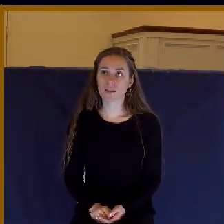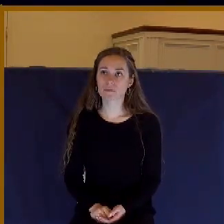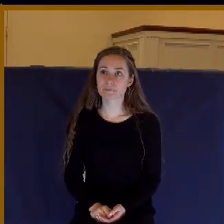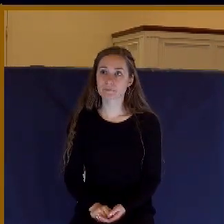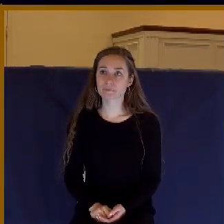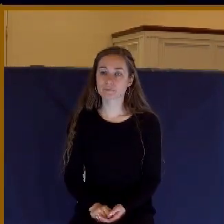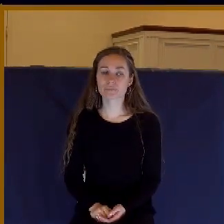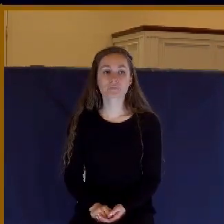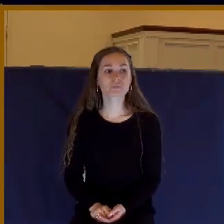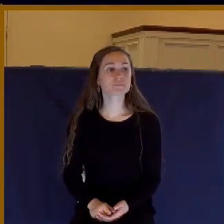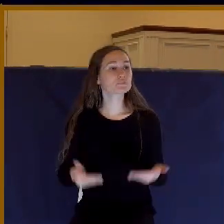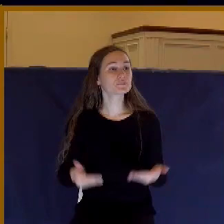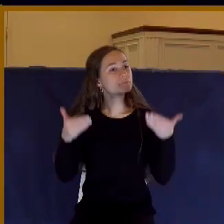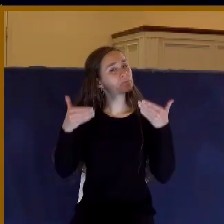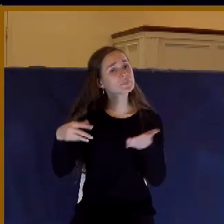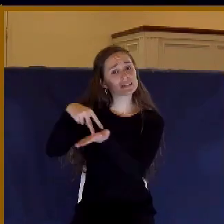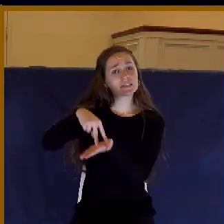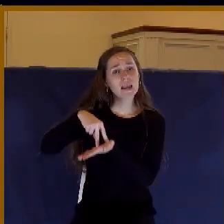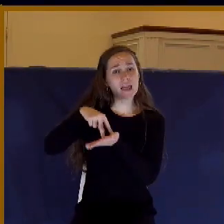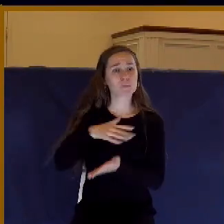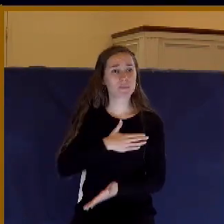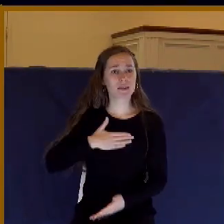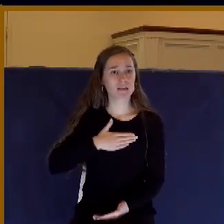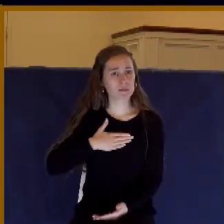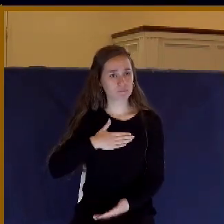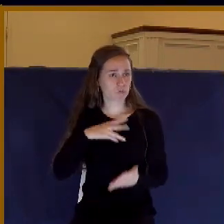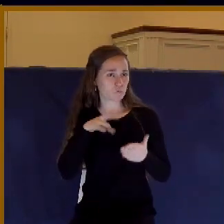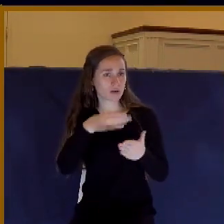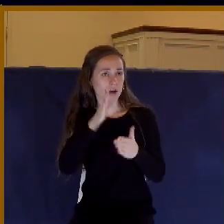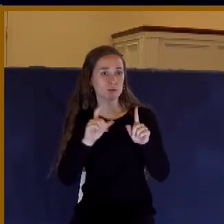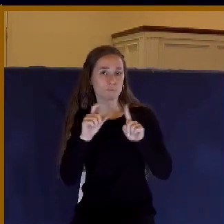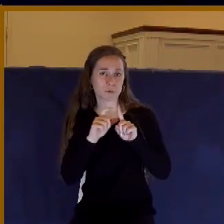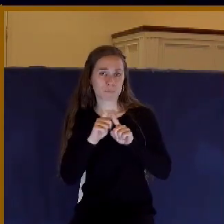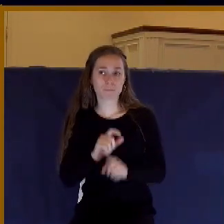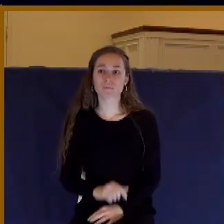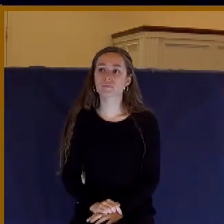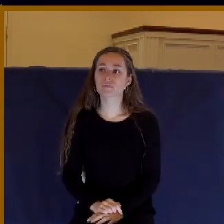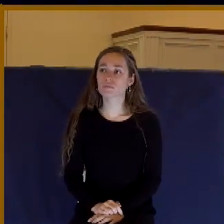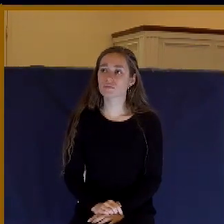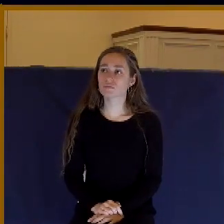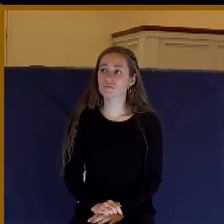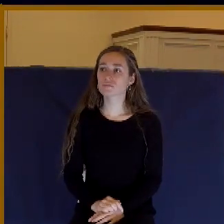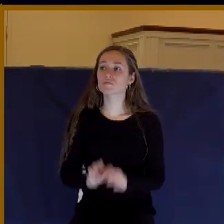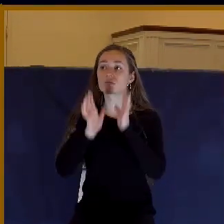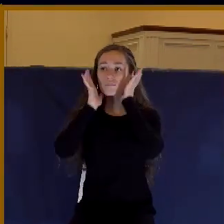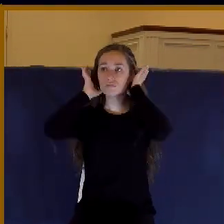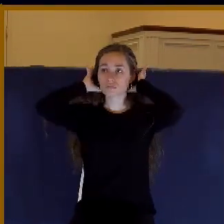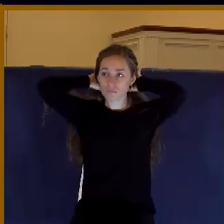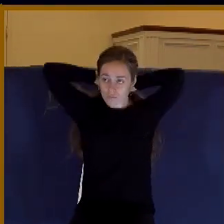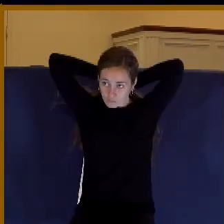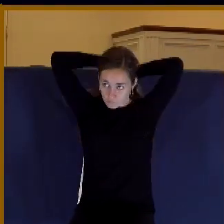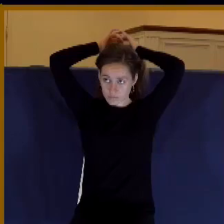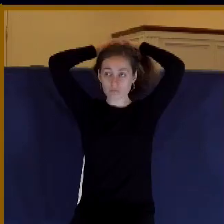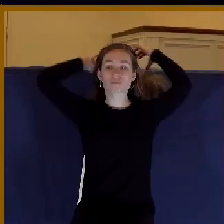And would you stand for the reading of God's Word, 1 John 2, verse 1.